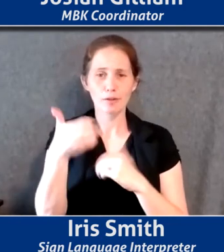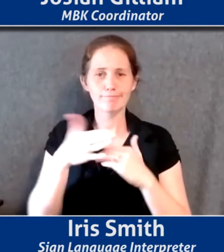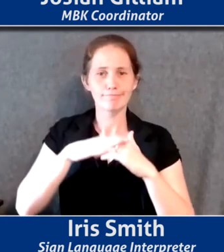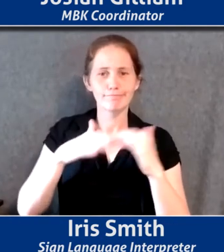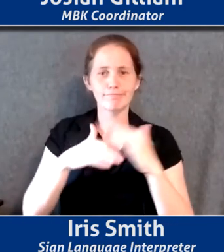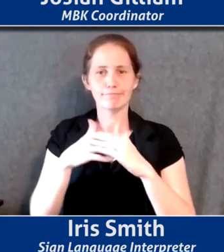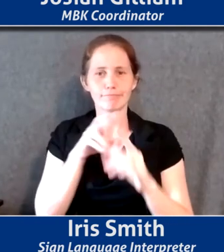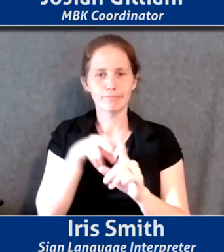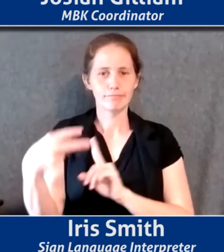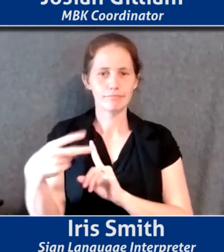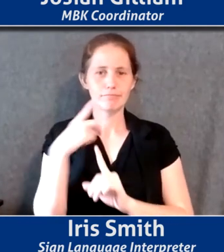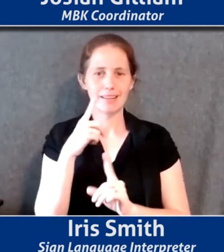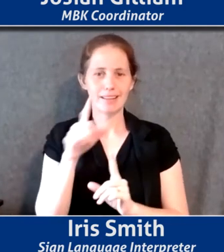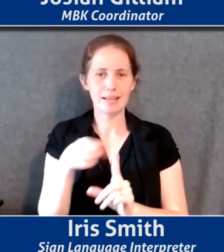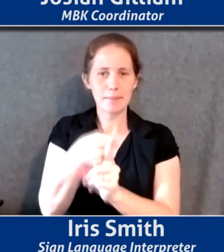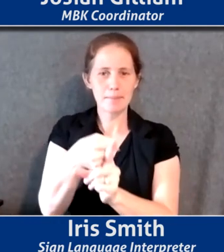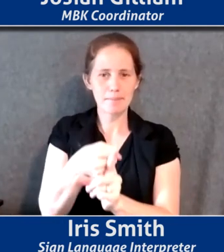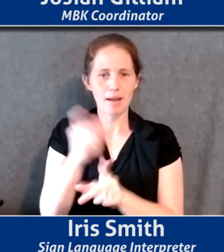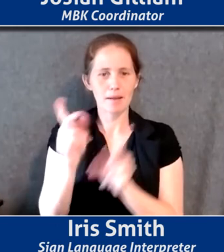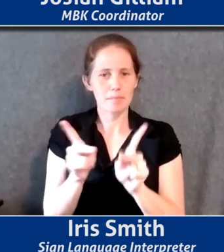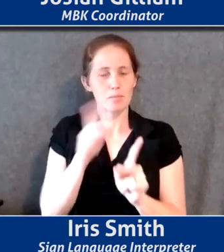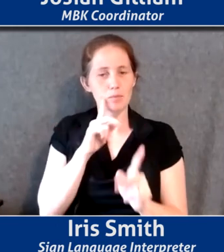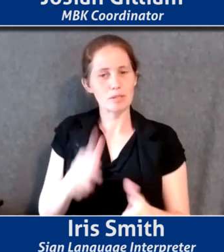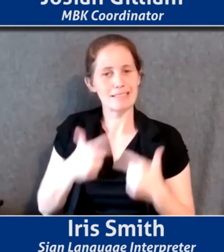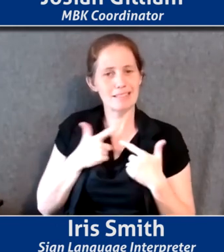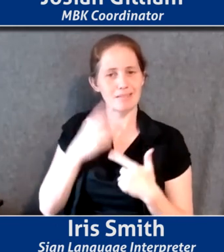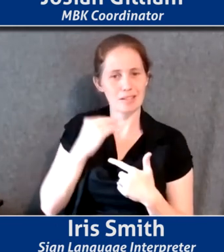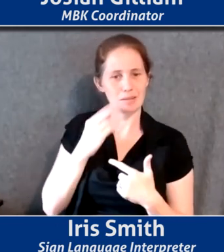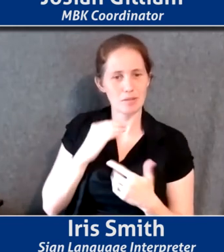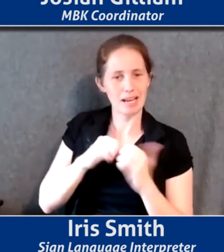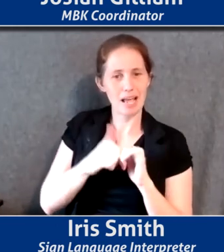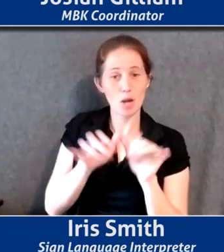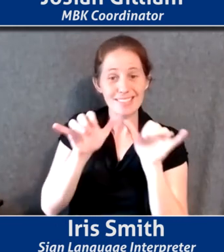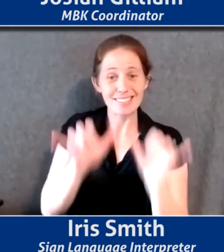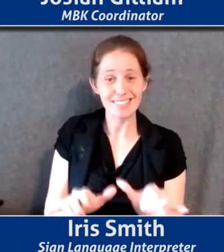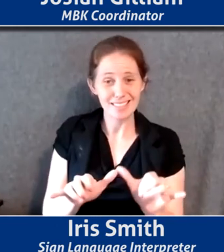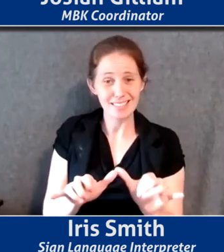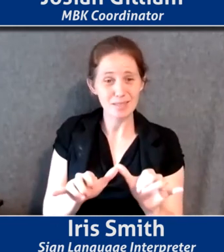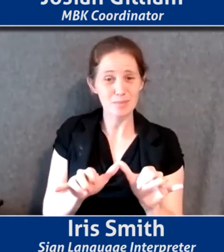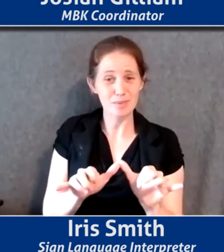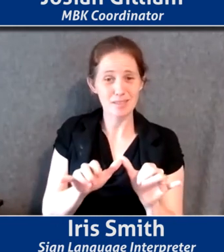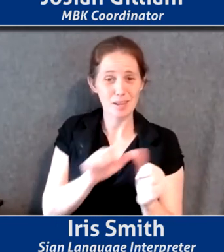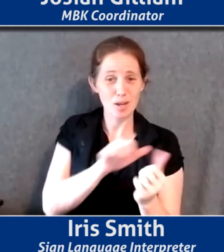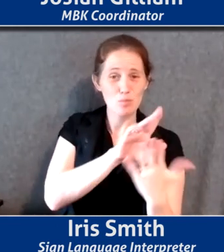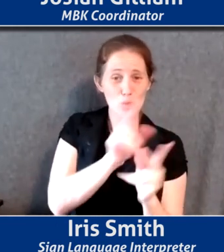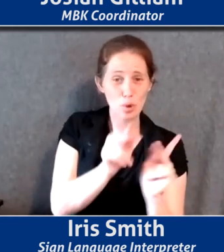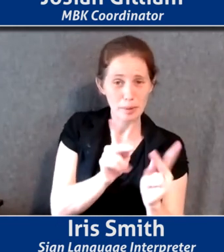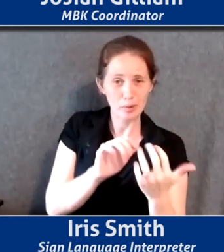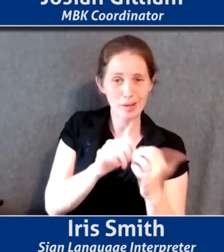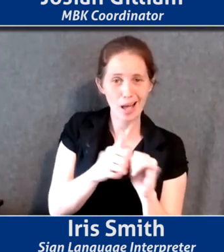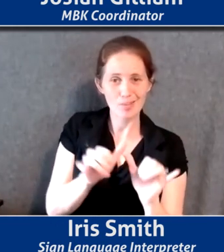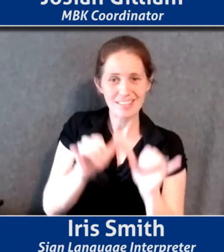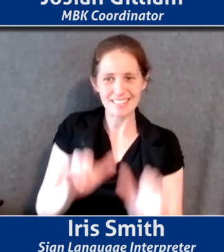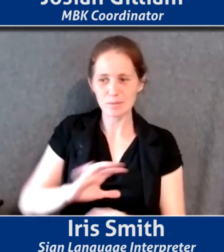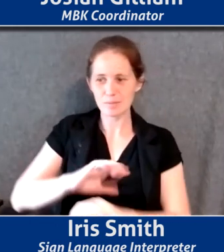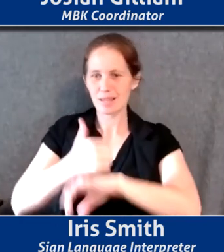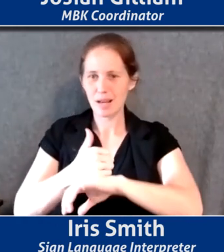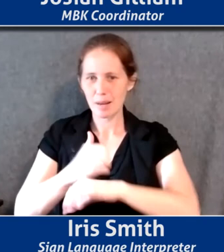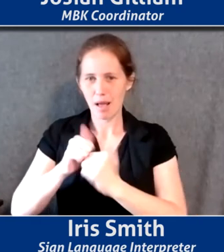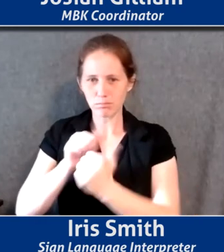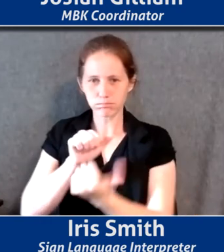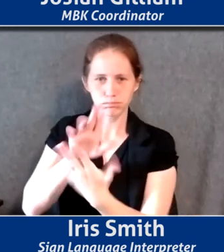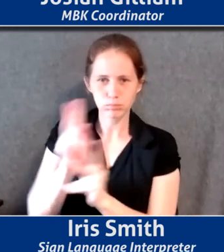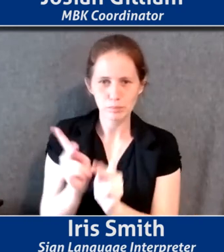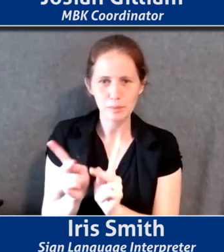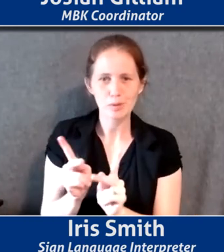people's lived experience and also impact apparently how systems treat people and how decisions that systems make treat people. What, where does your mind go